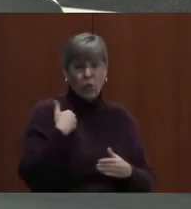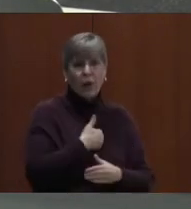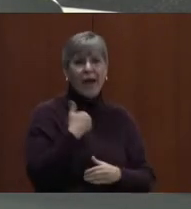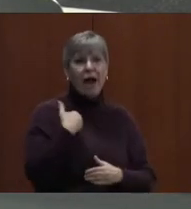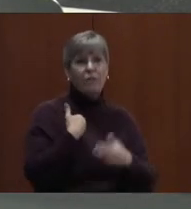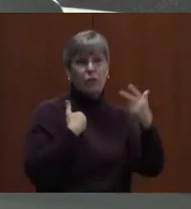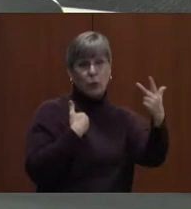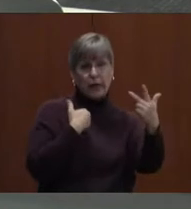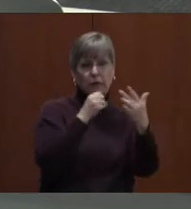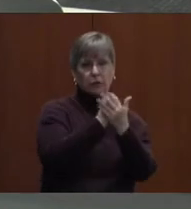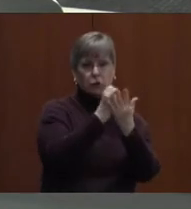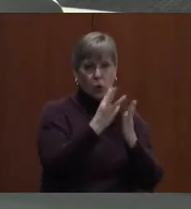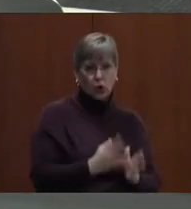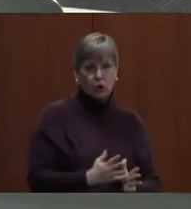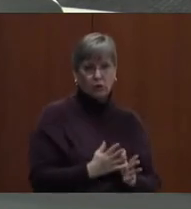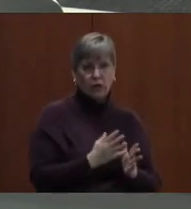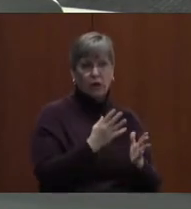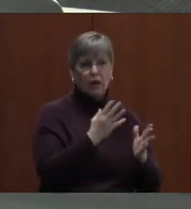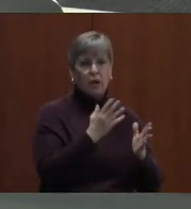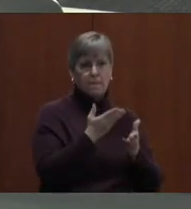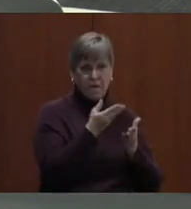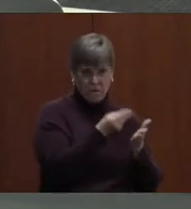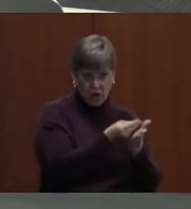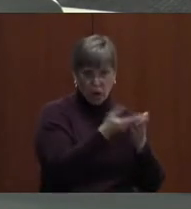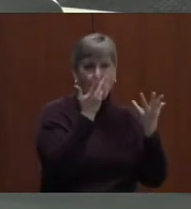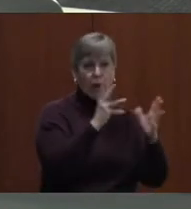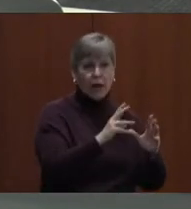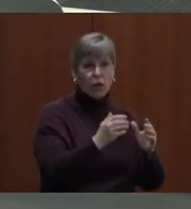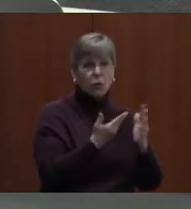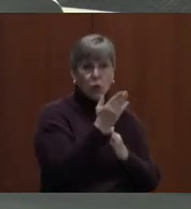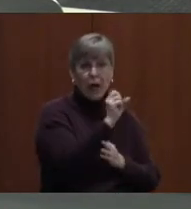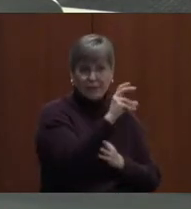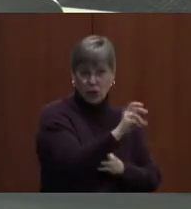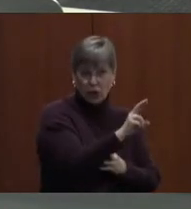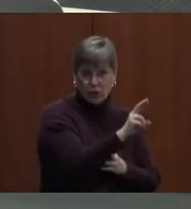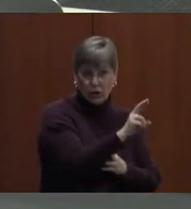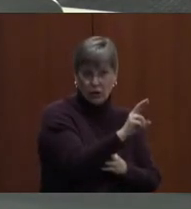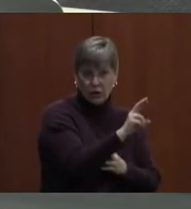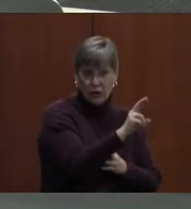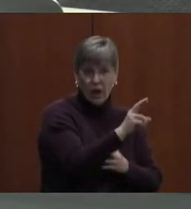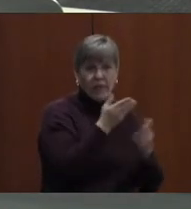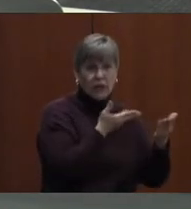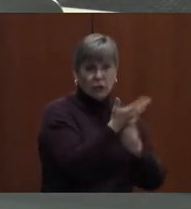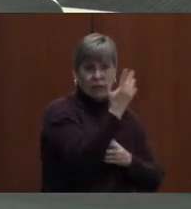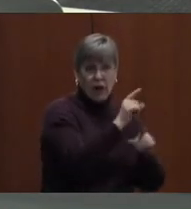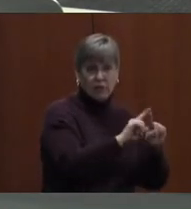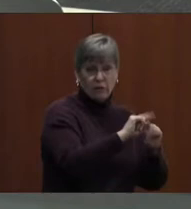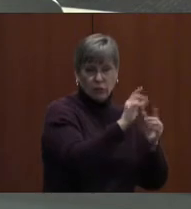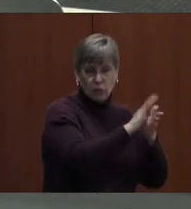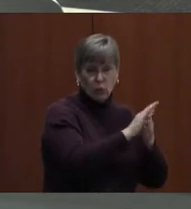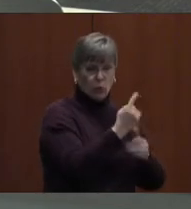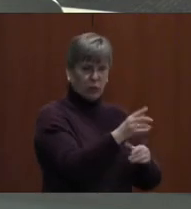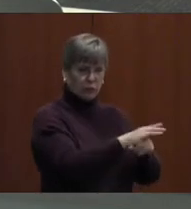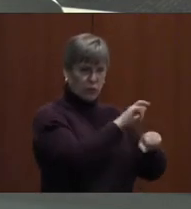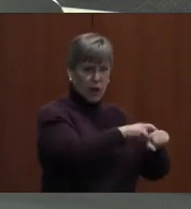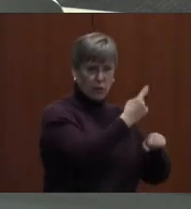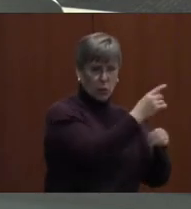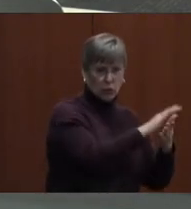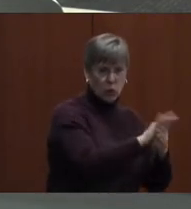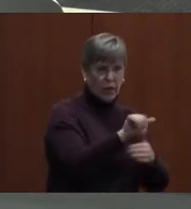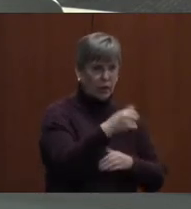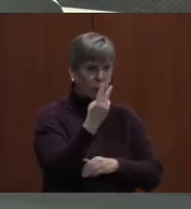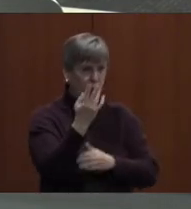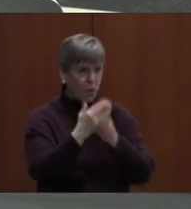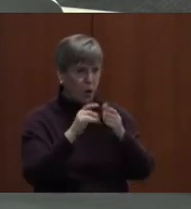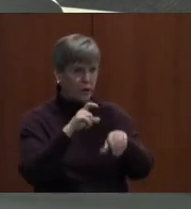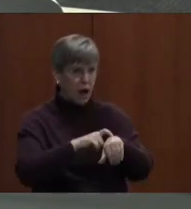three social workers funded through the ESSER funding. They serve five different schools. One is full-time at one school. The other two are